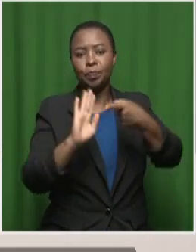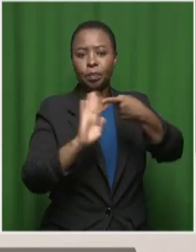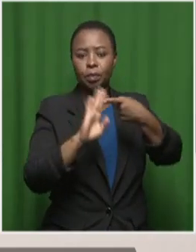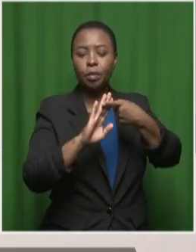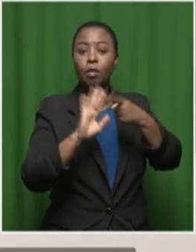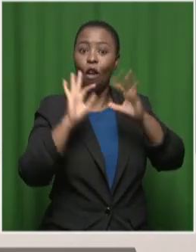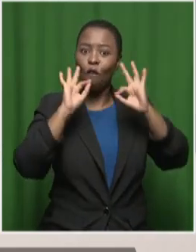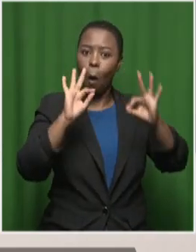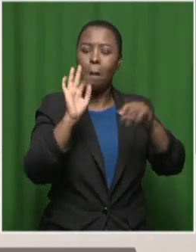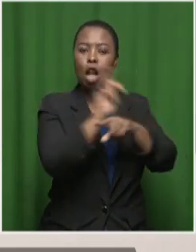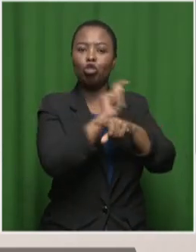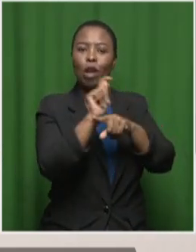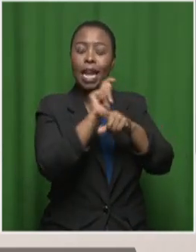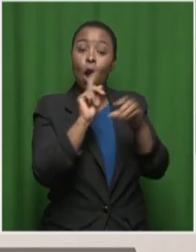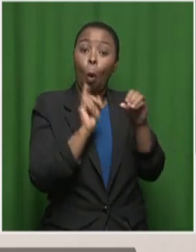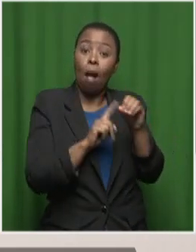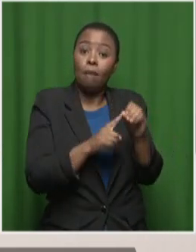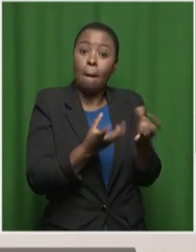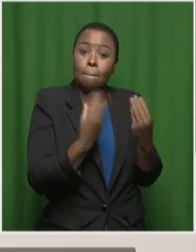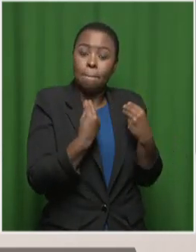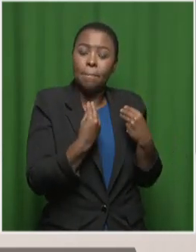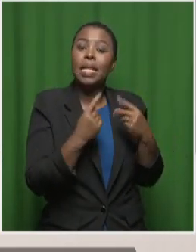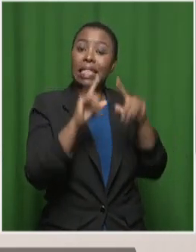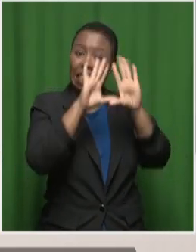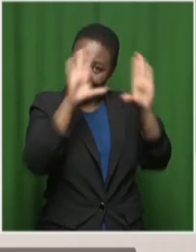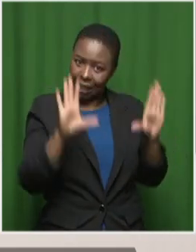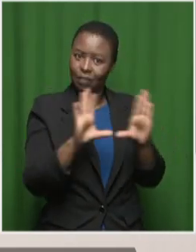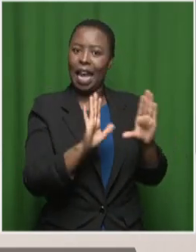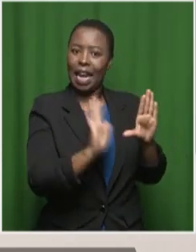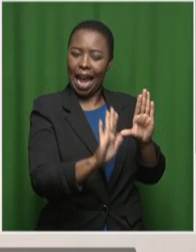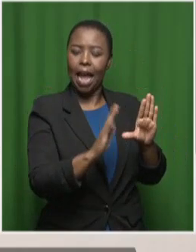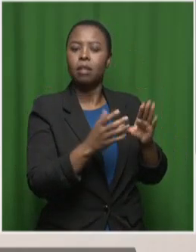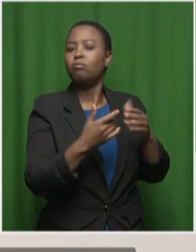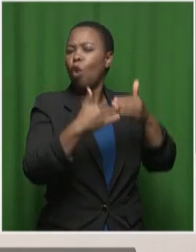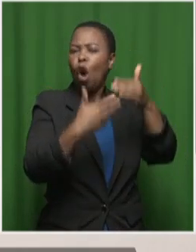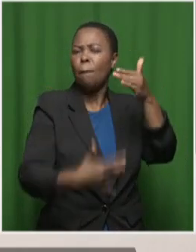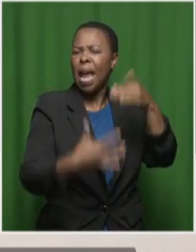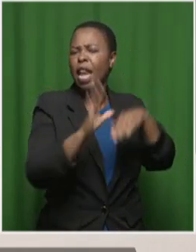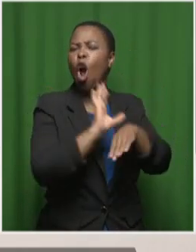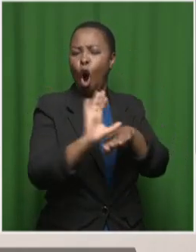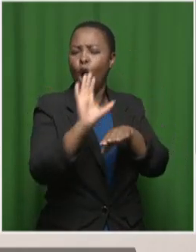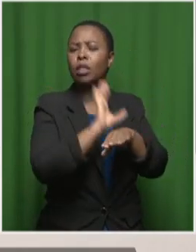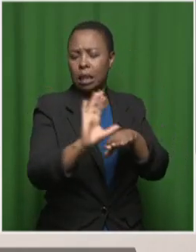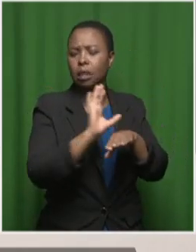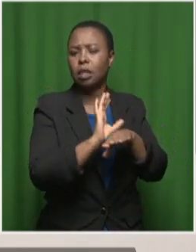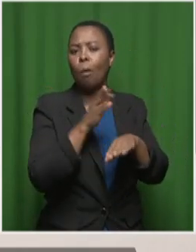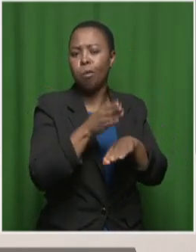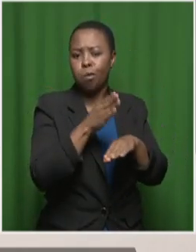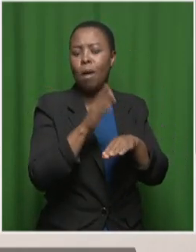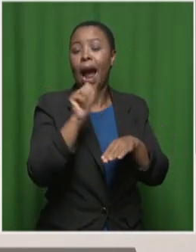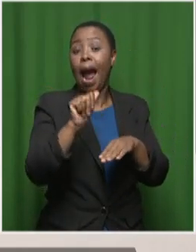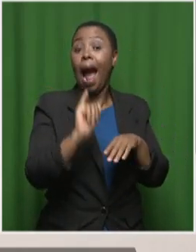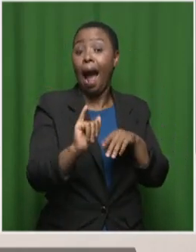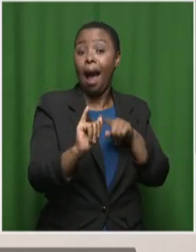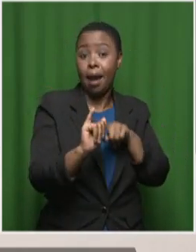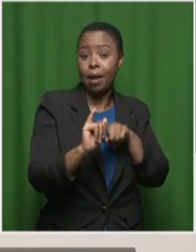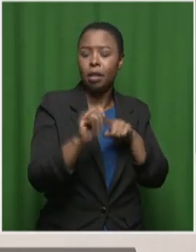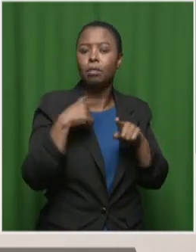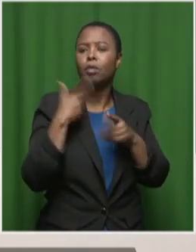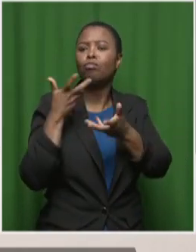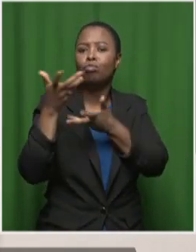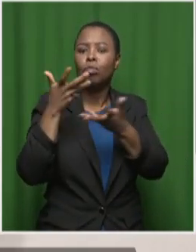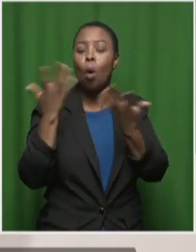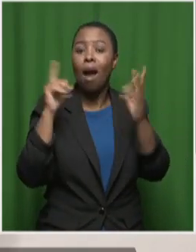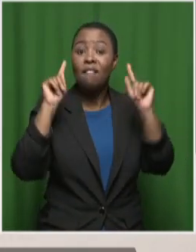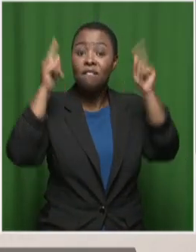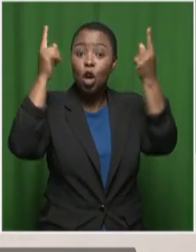training and getting qualifications and certification. And there are many courses you can do in AI. I've been speaking to people at Wits